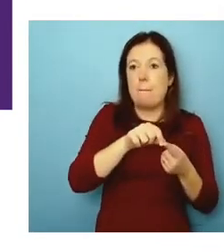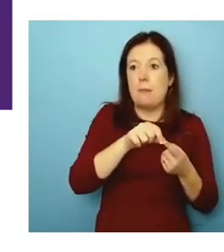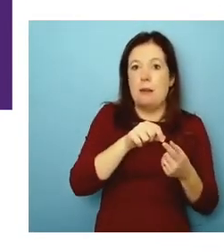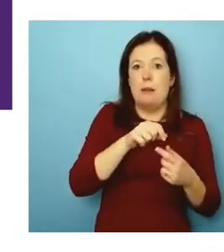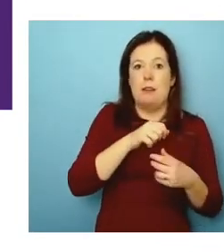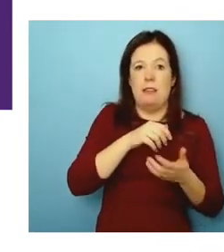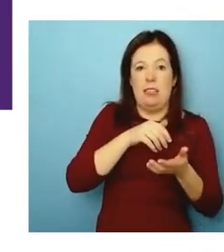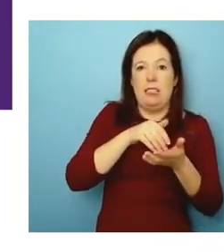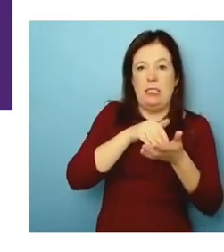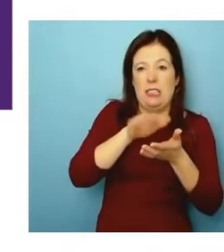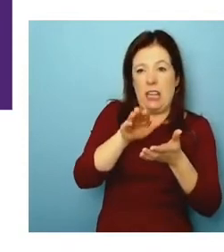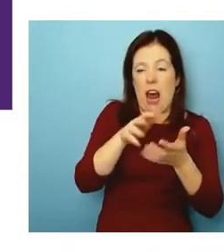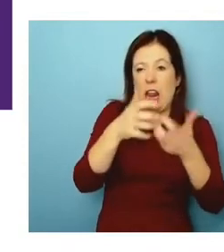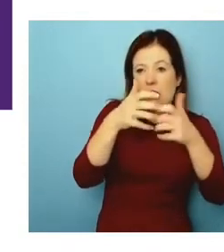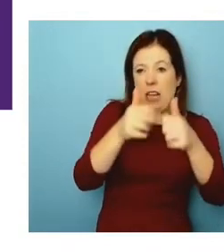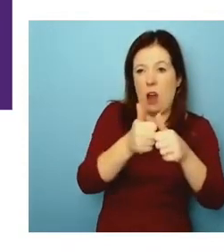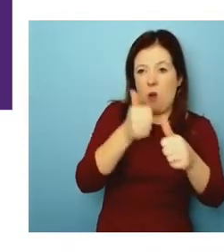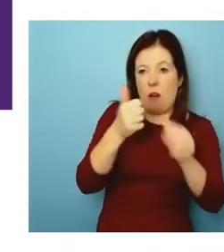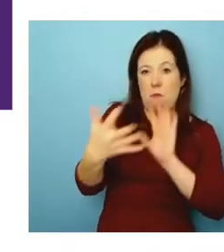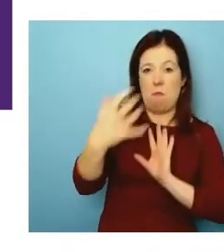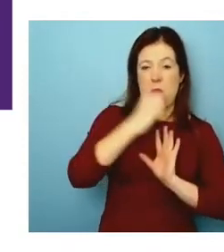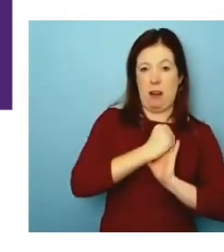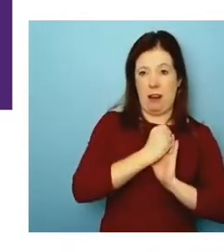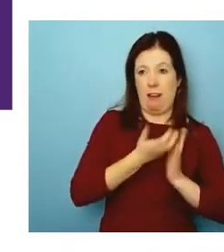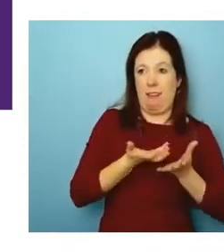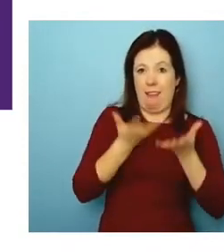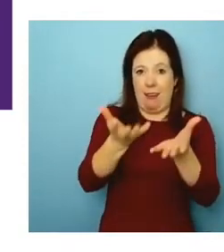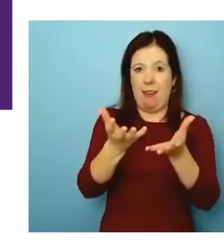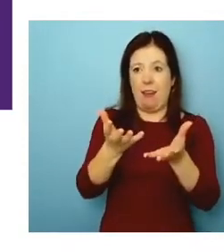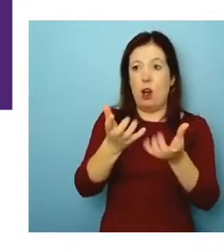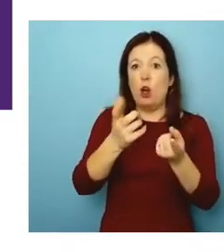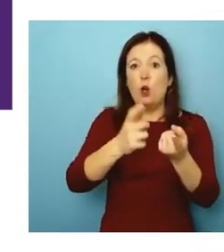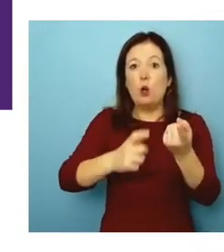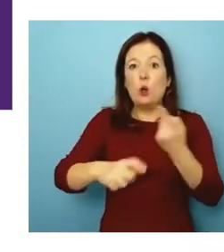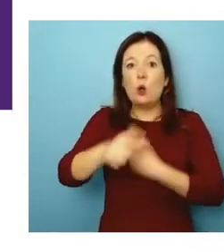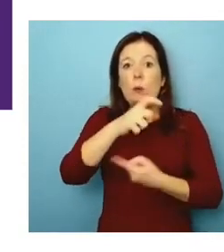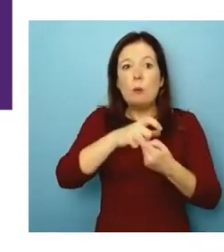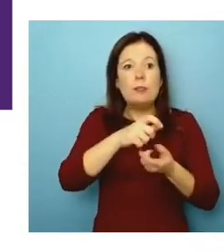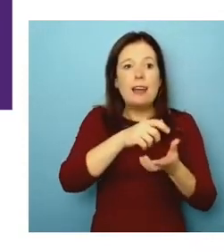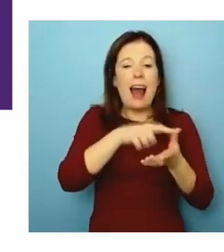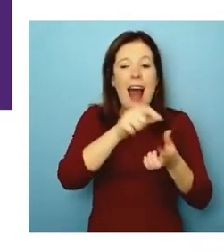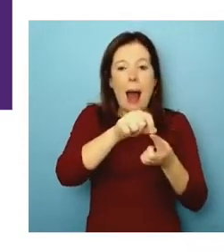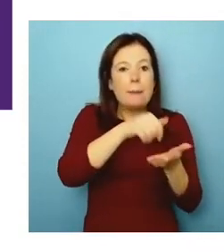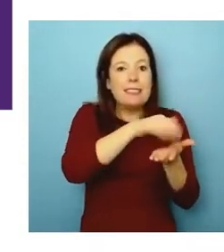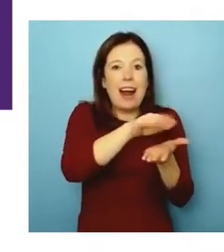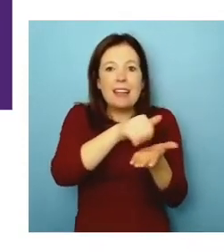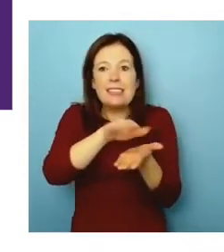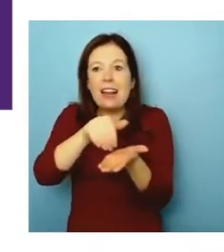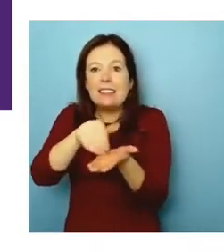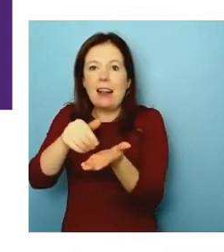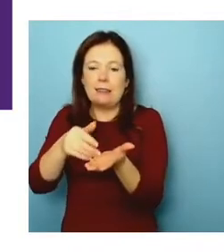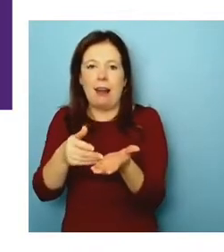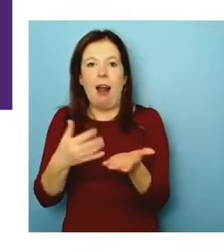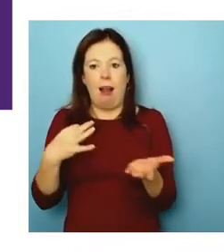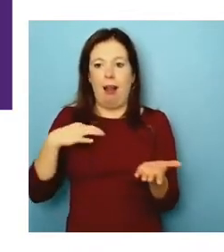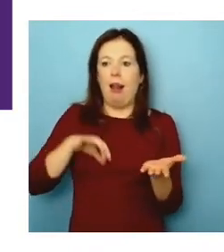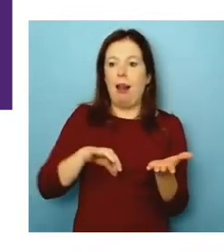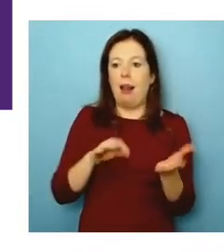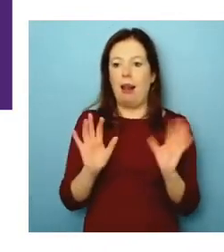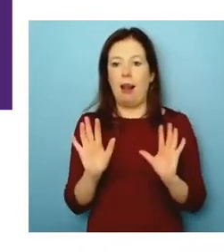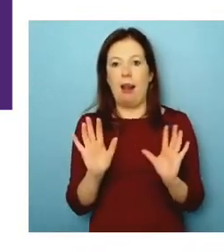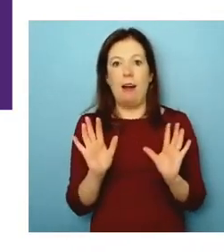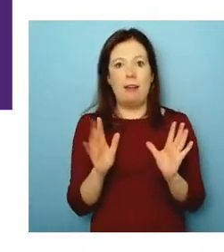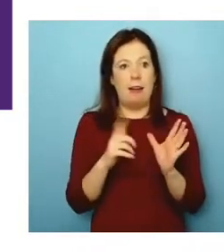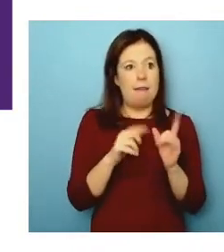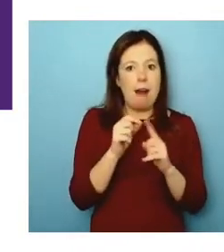one of the major tech companies, create a community that you can sell the app to. Um, so, you know, you create the app, create a